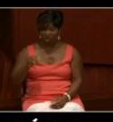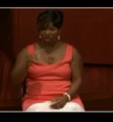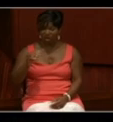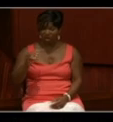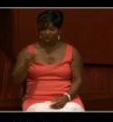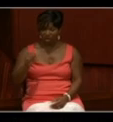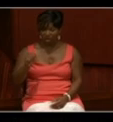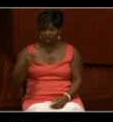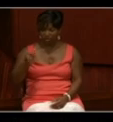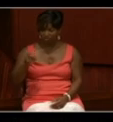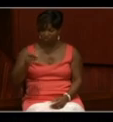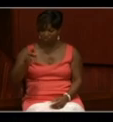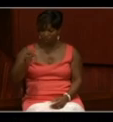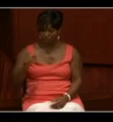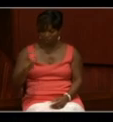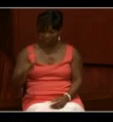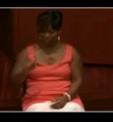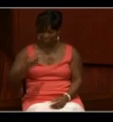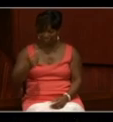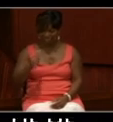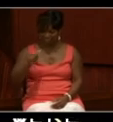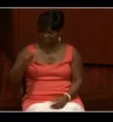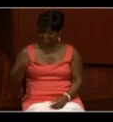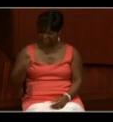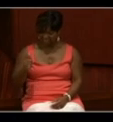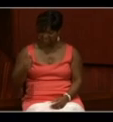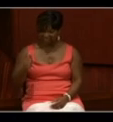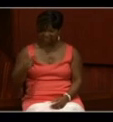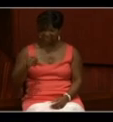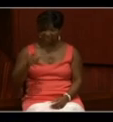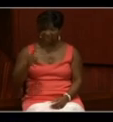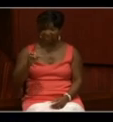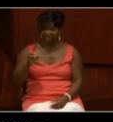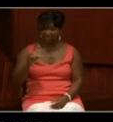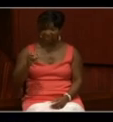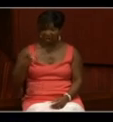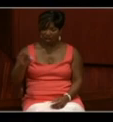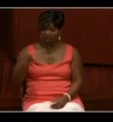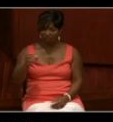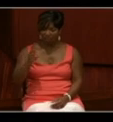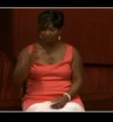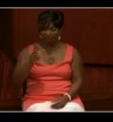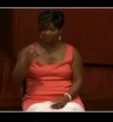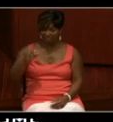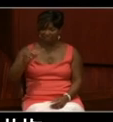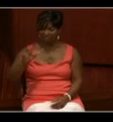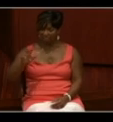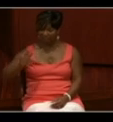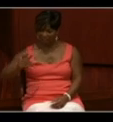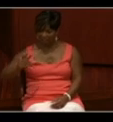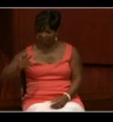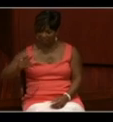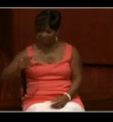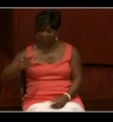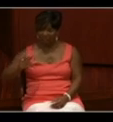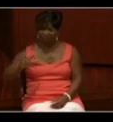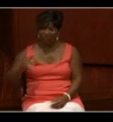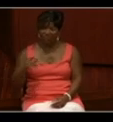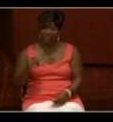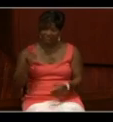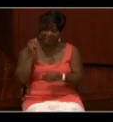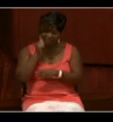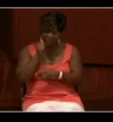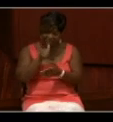came aside. At 10.10, Algorma shoved off from alongside the lighter YE35. Held daily inspection of